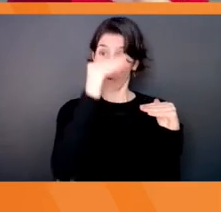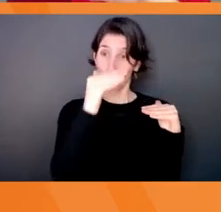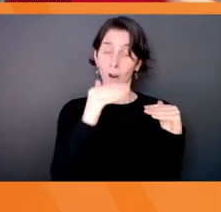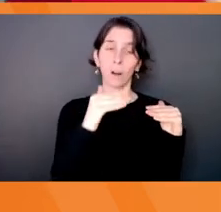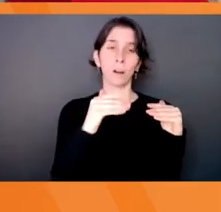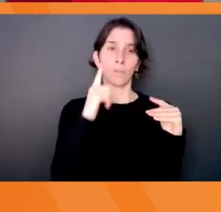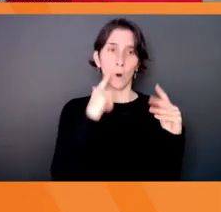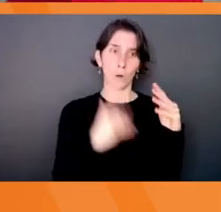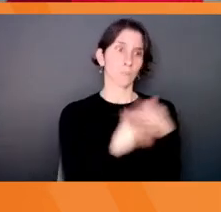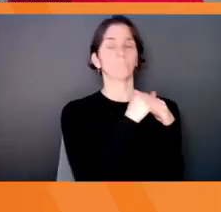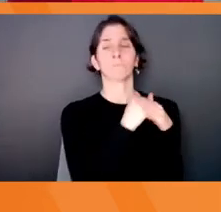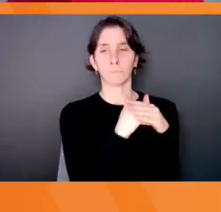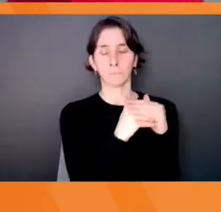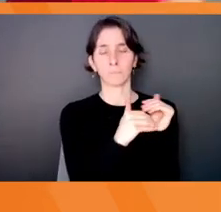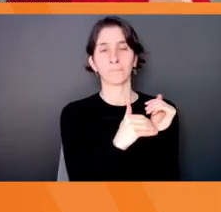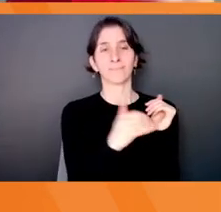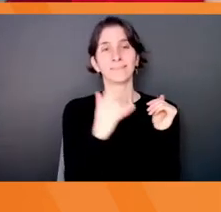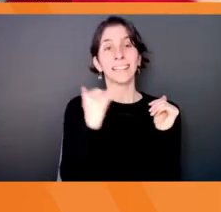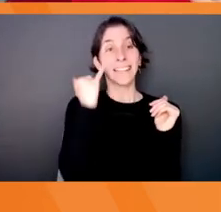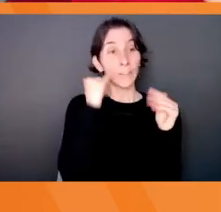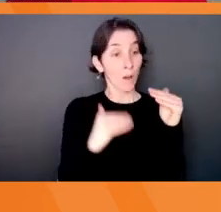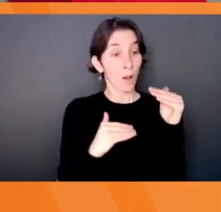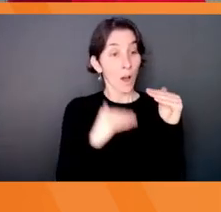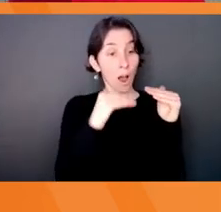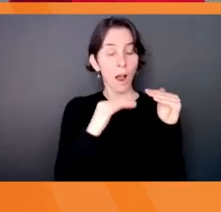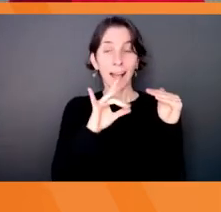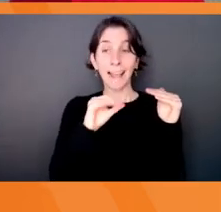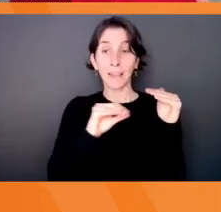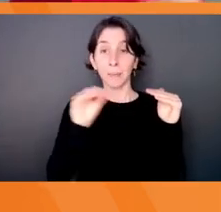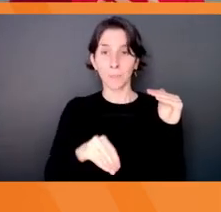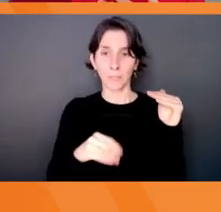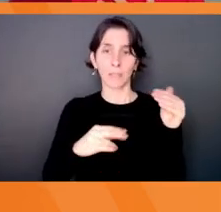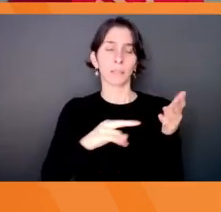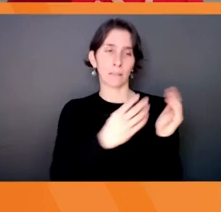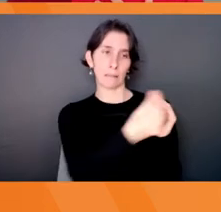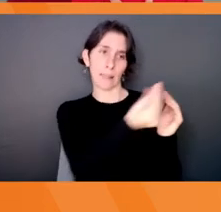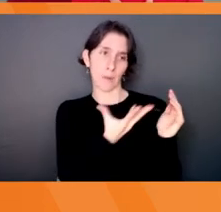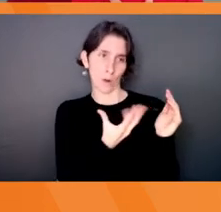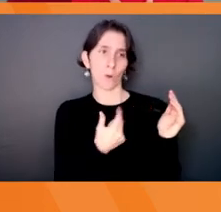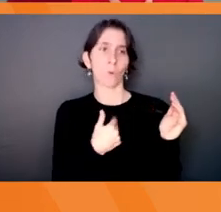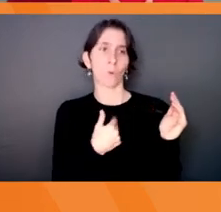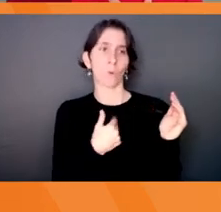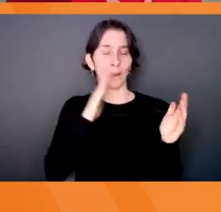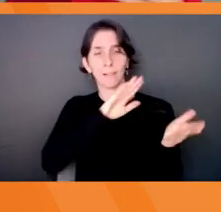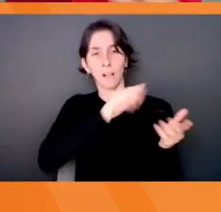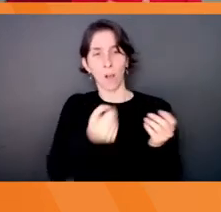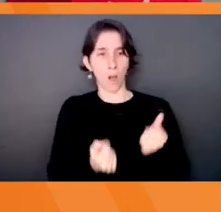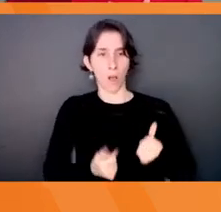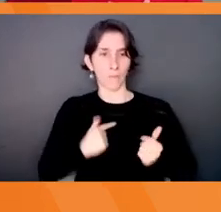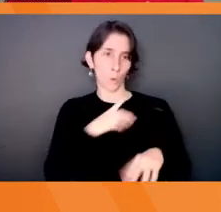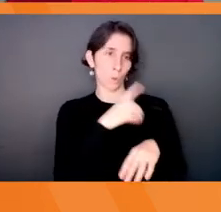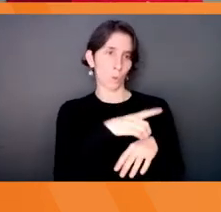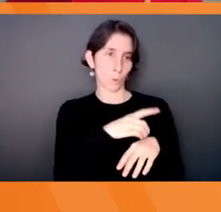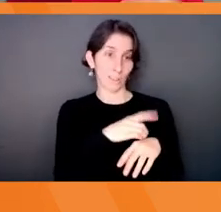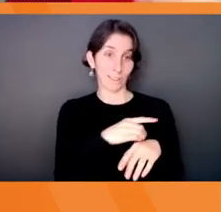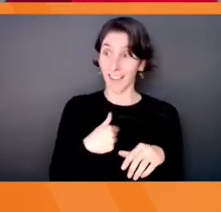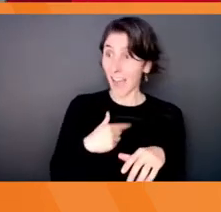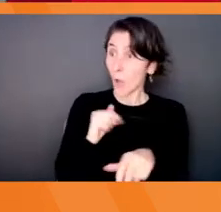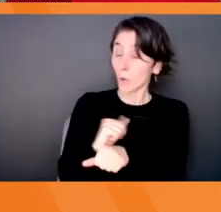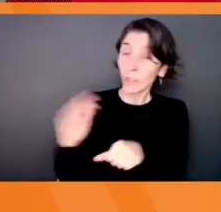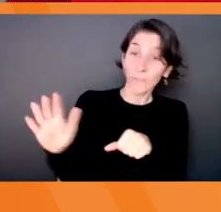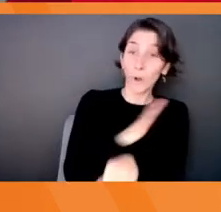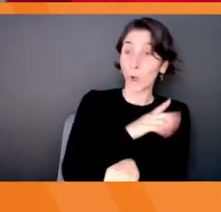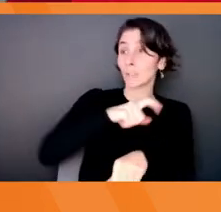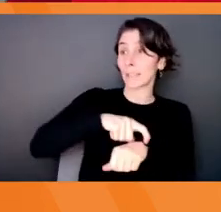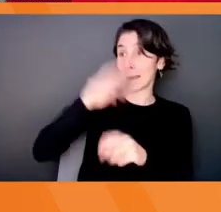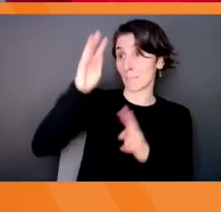going to shift things off your calendar. I'm going to take workload off of you. Like I worked in innovation full-time and my boss still told me if you're